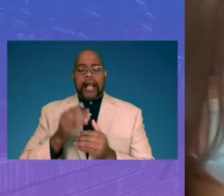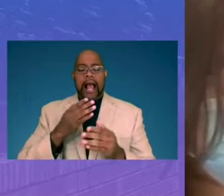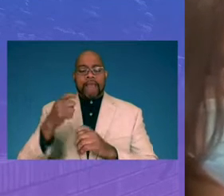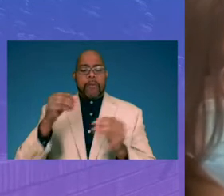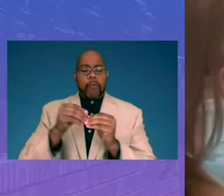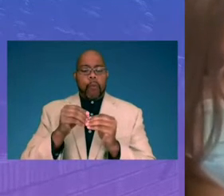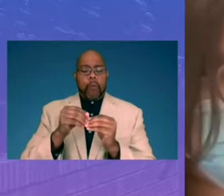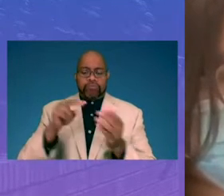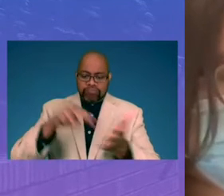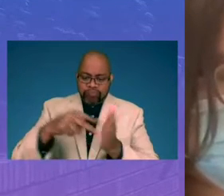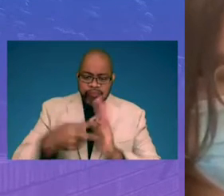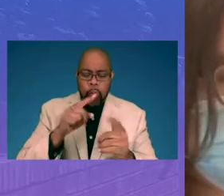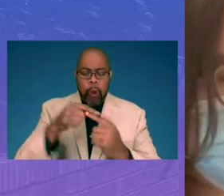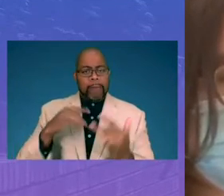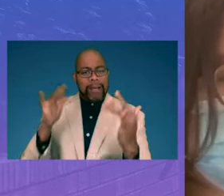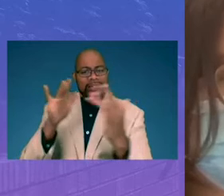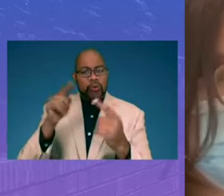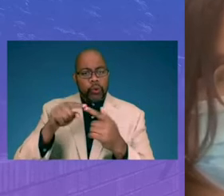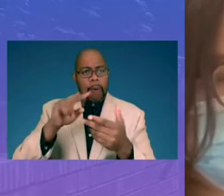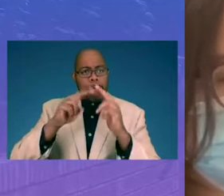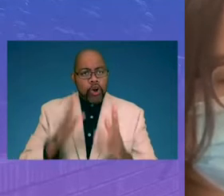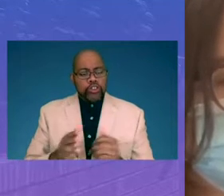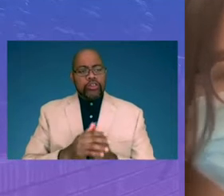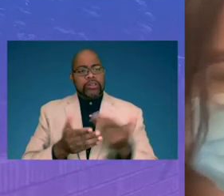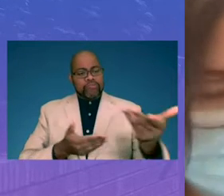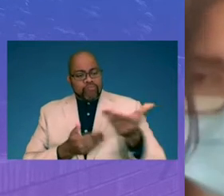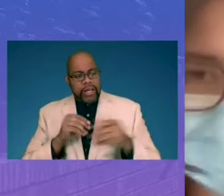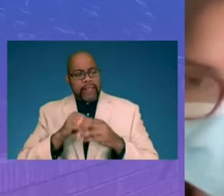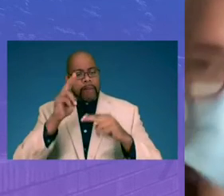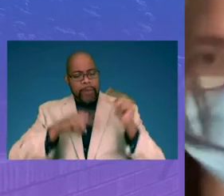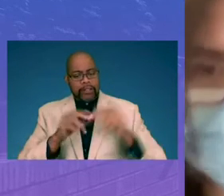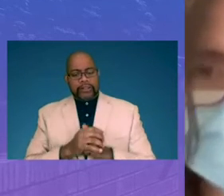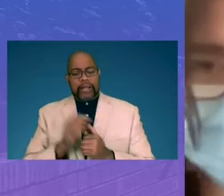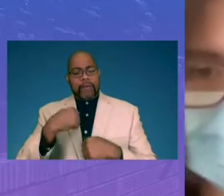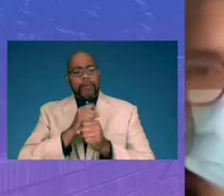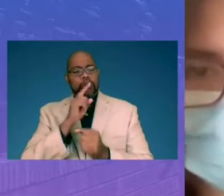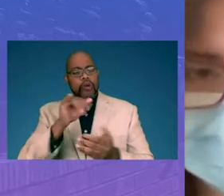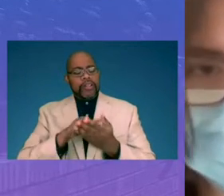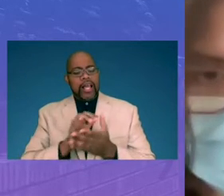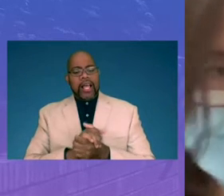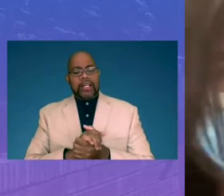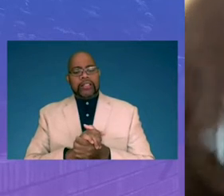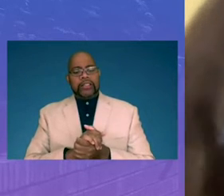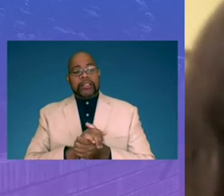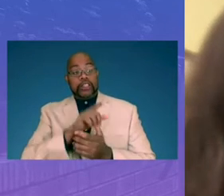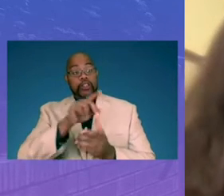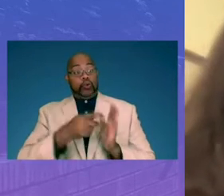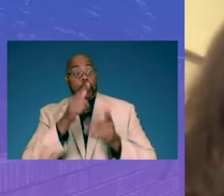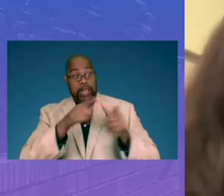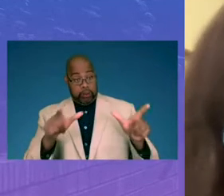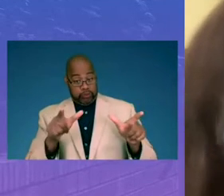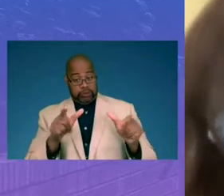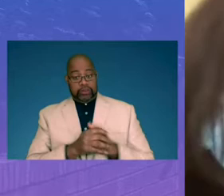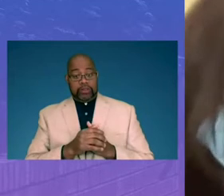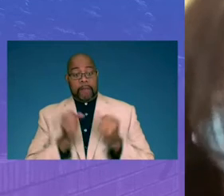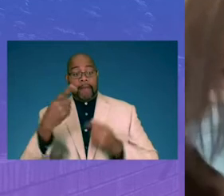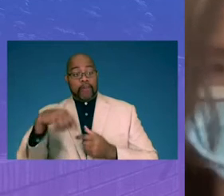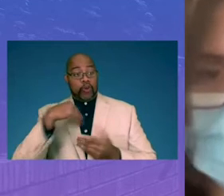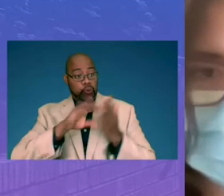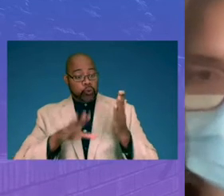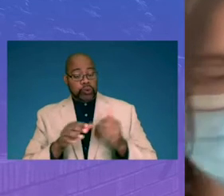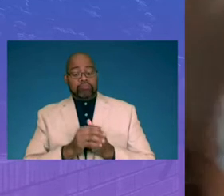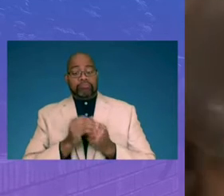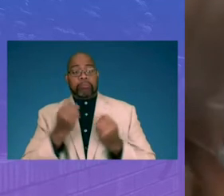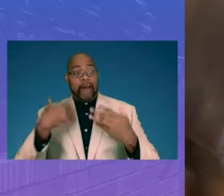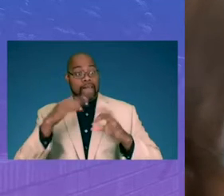intentional when I'm reaching out to partners and bringing them into the building. I have to make sure that, one, that they're dual language. A lot of our students, a lot of our